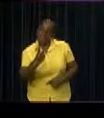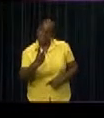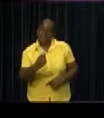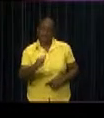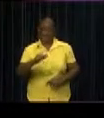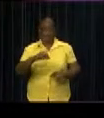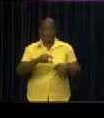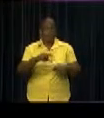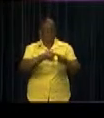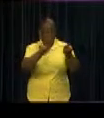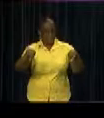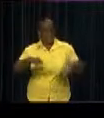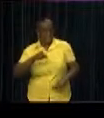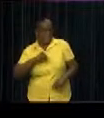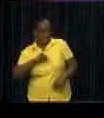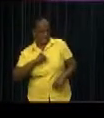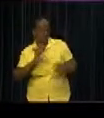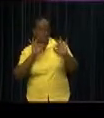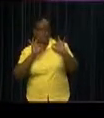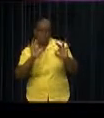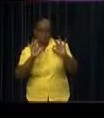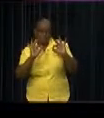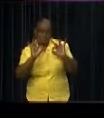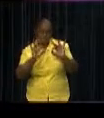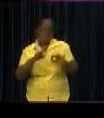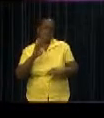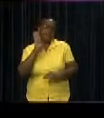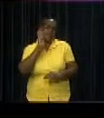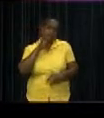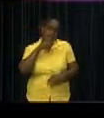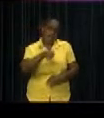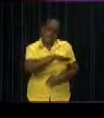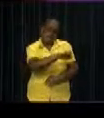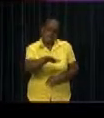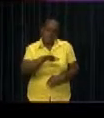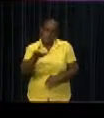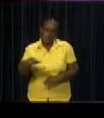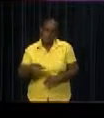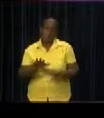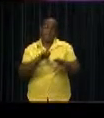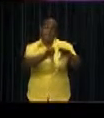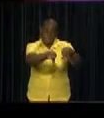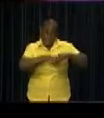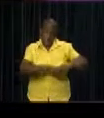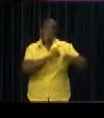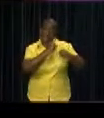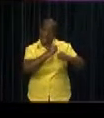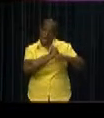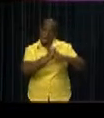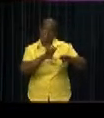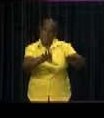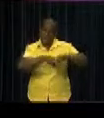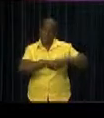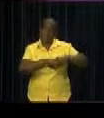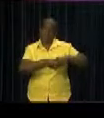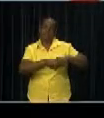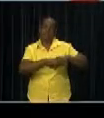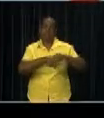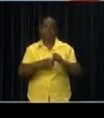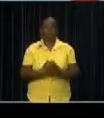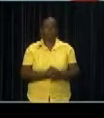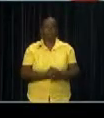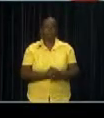Hard measures will also be taken against the resort owners, who do not ensure that their resorts are safe.